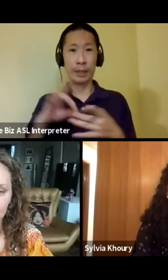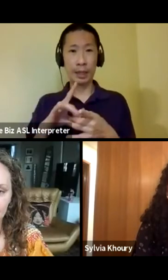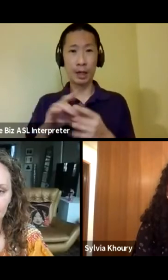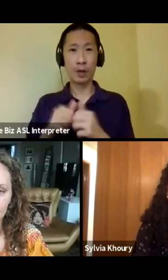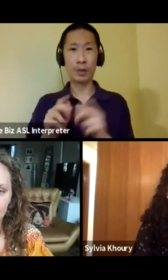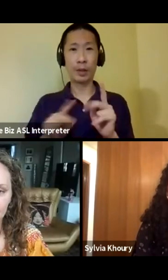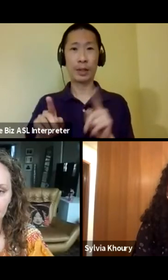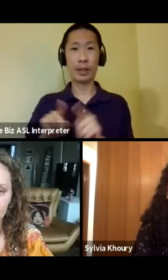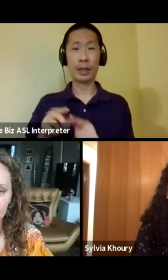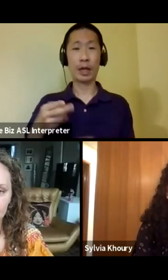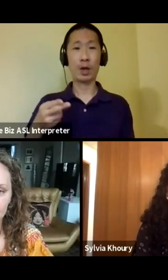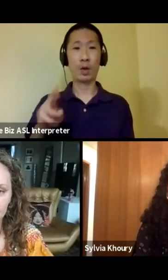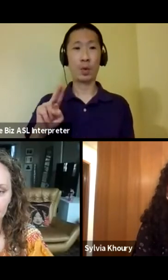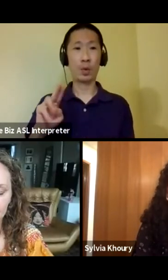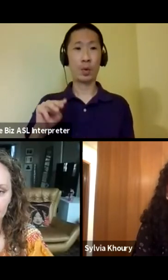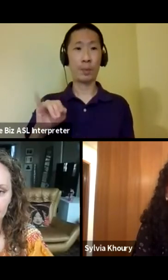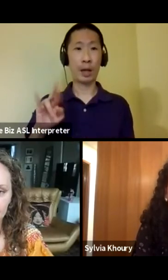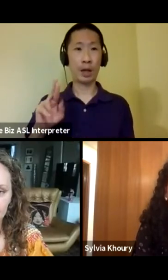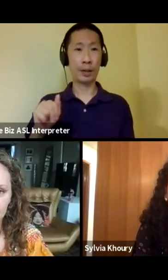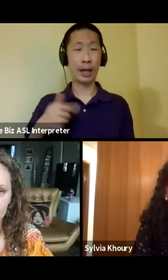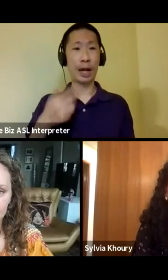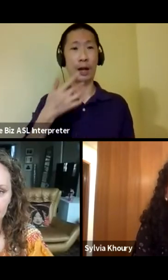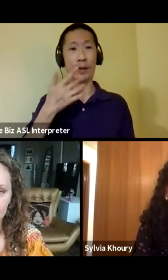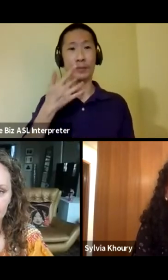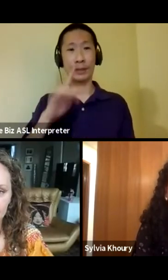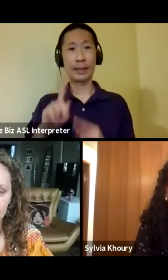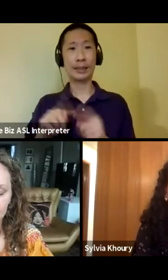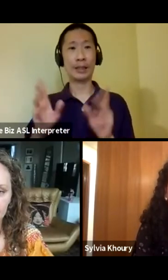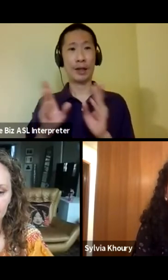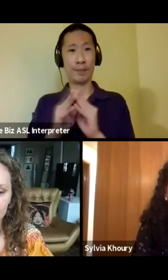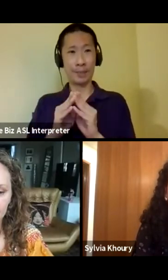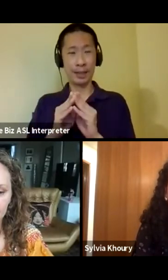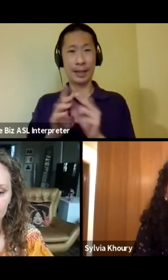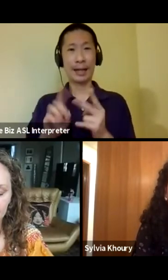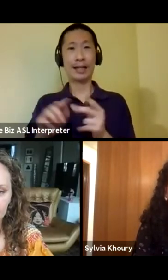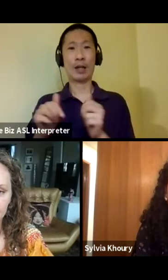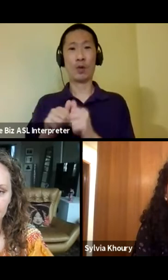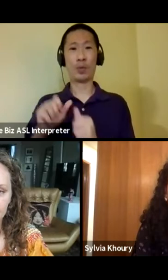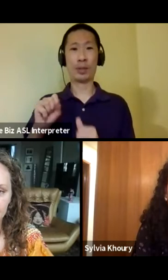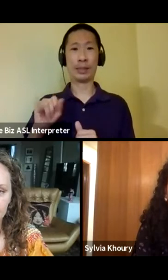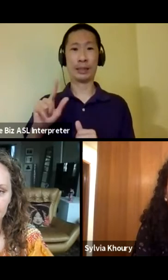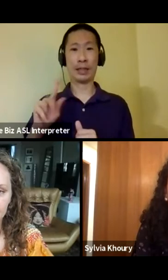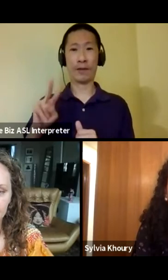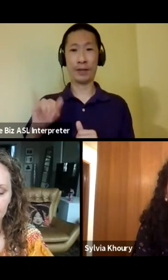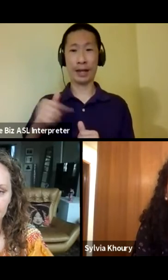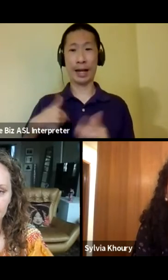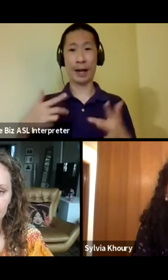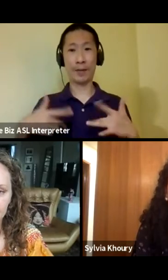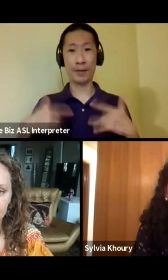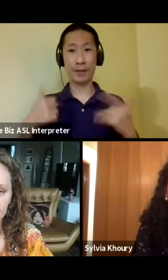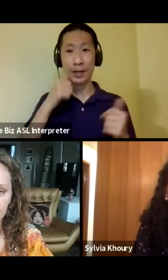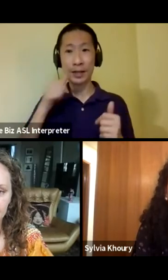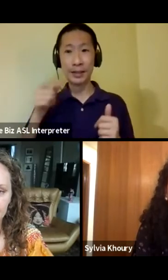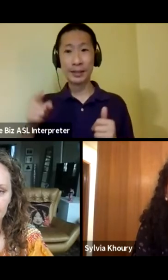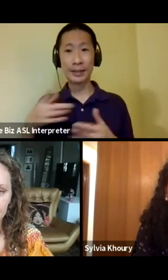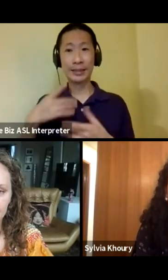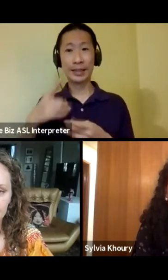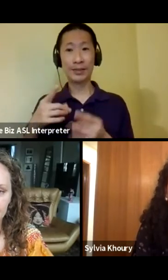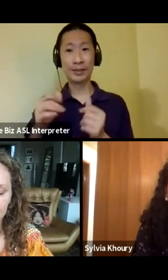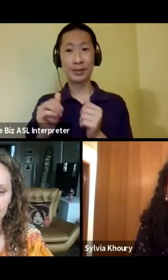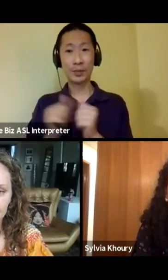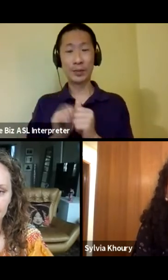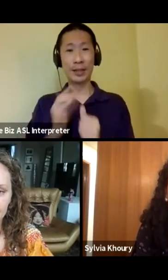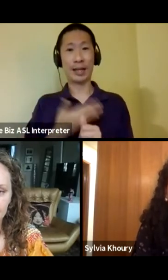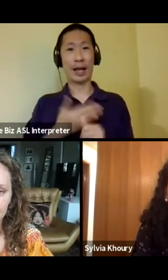like Humairah, who I was lucky to meet during A Thousand Swinid Suns. And now with Sylvia, who's, I'm just so thrilled that she's interested in our people and